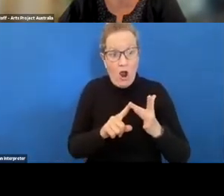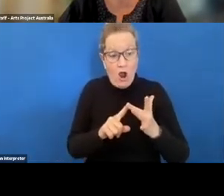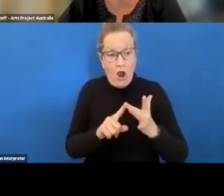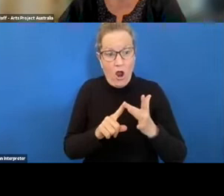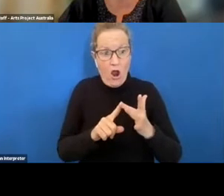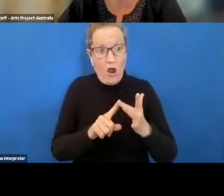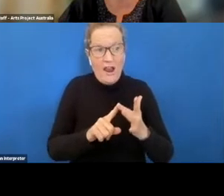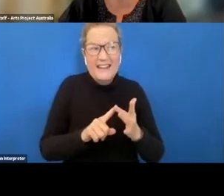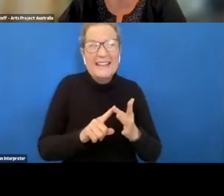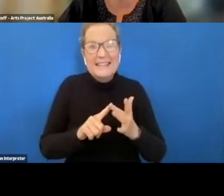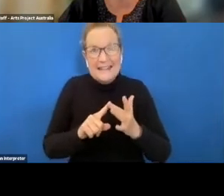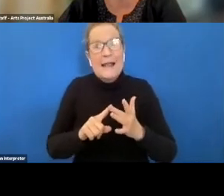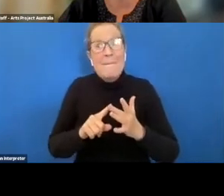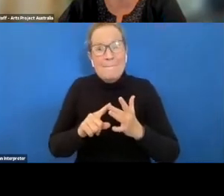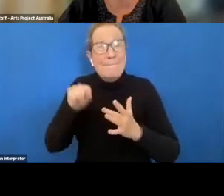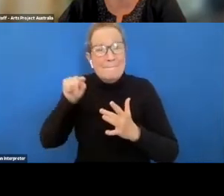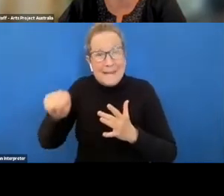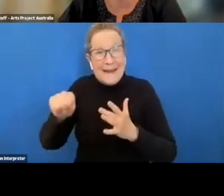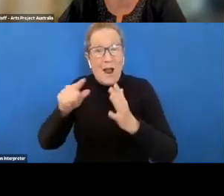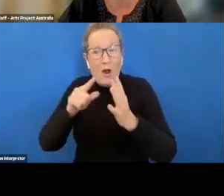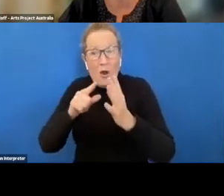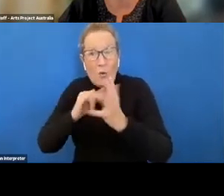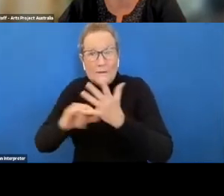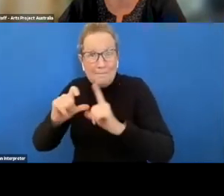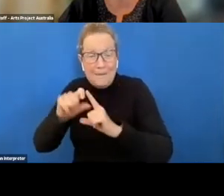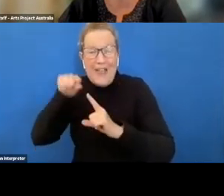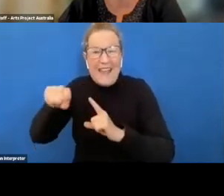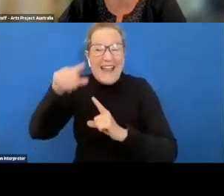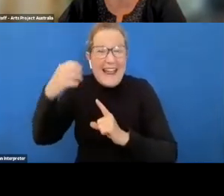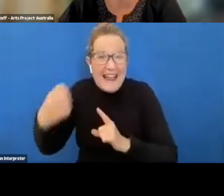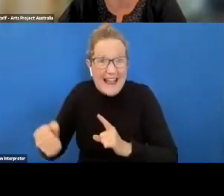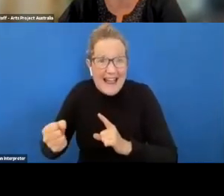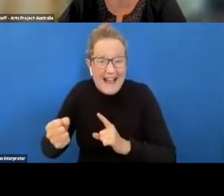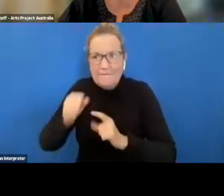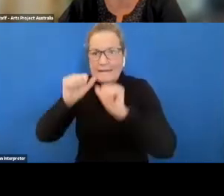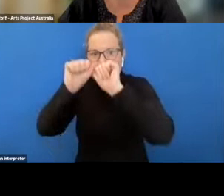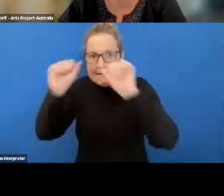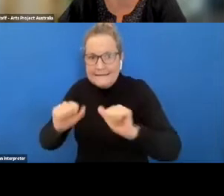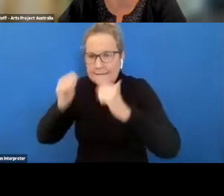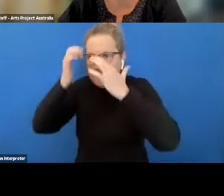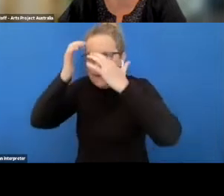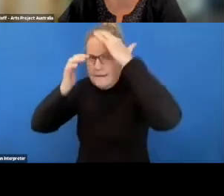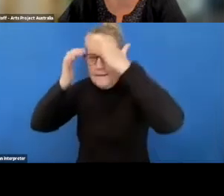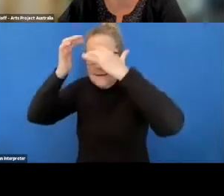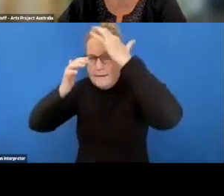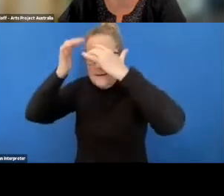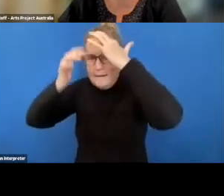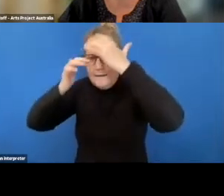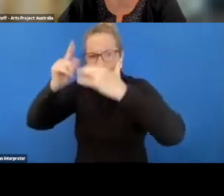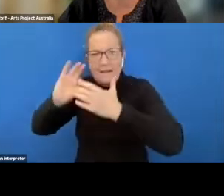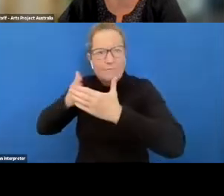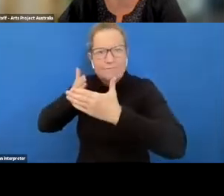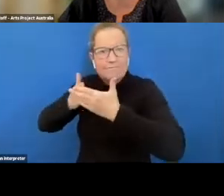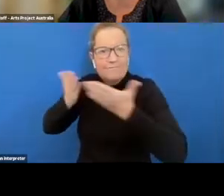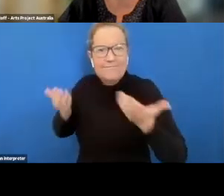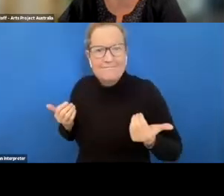system thinkers and it gives a diff and gives everyone a different perspective um and they're not hindered by the social